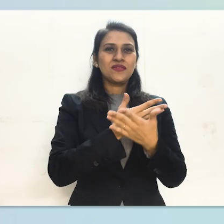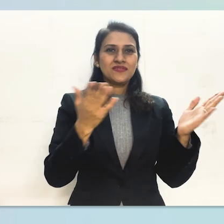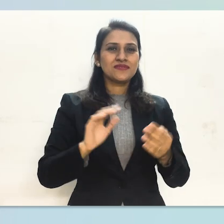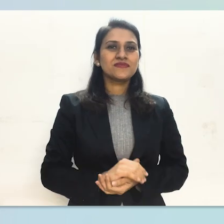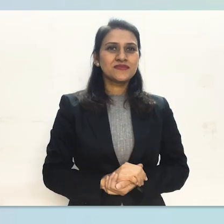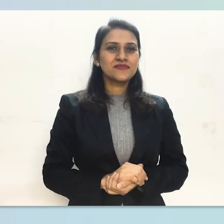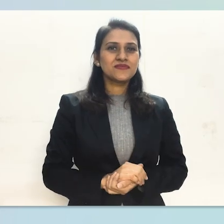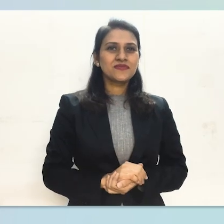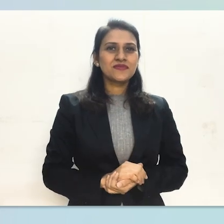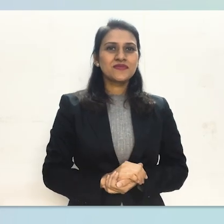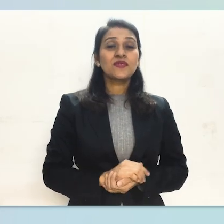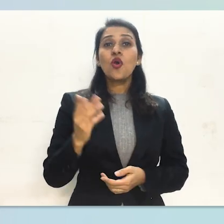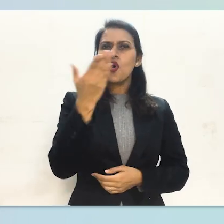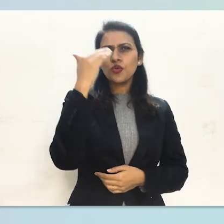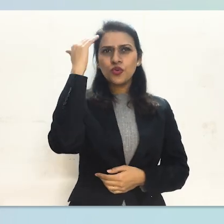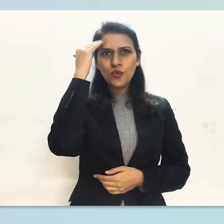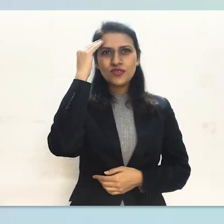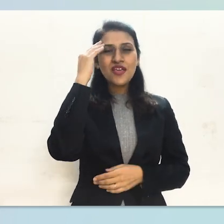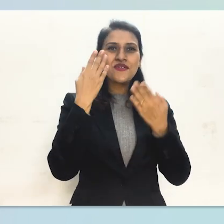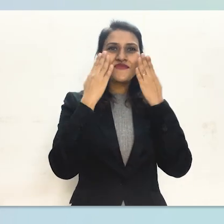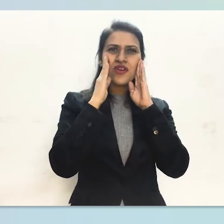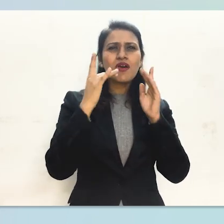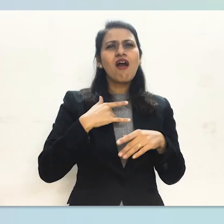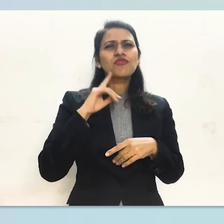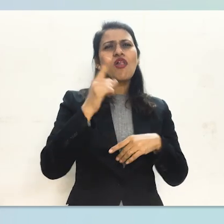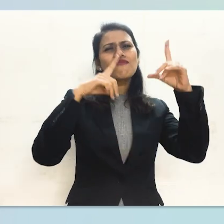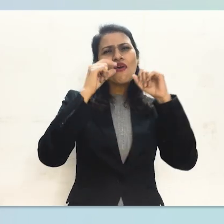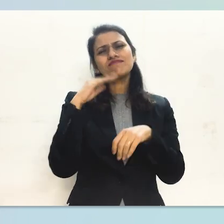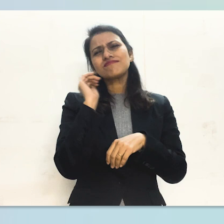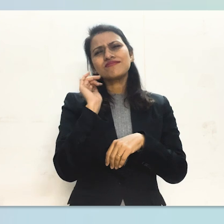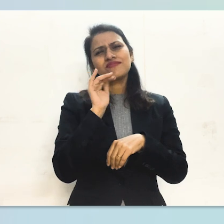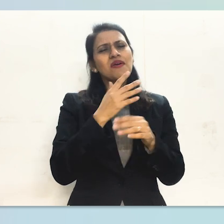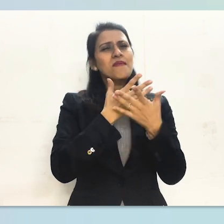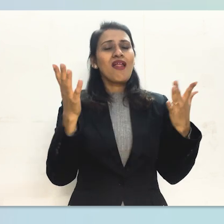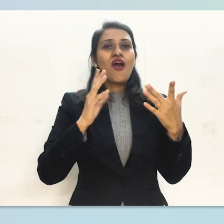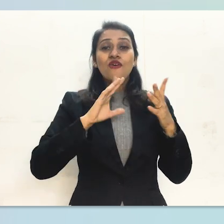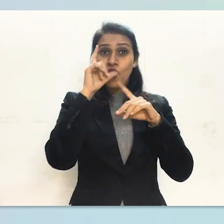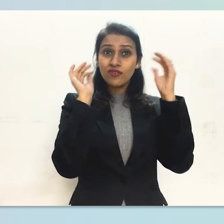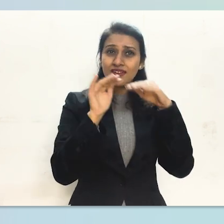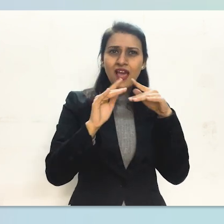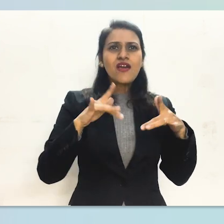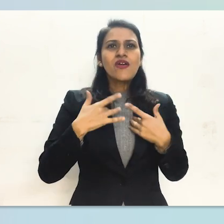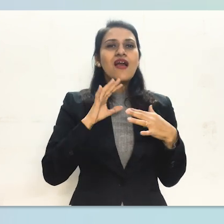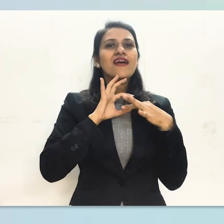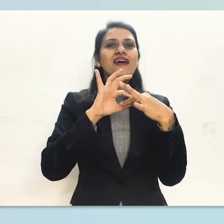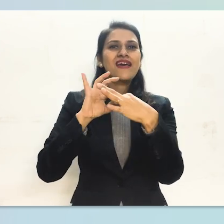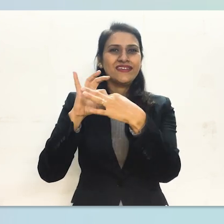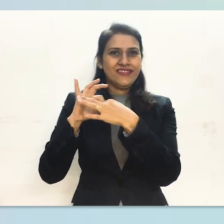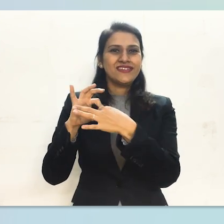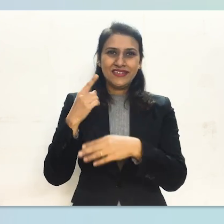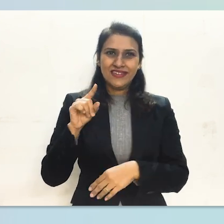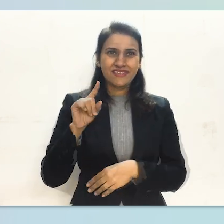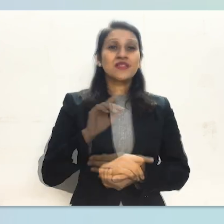Hi everyone. As you all know, sharing our photos on social media can help us feel more connected. However,